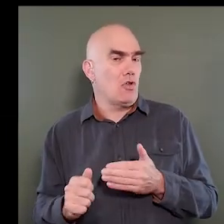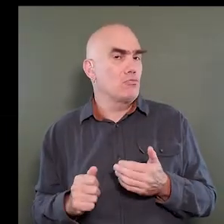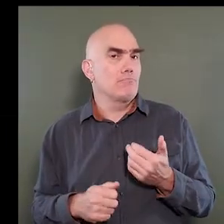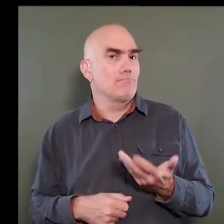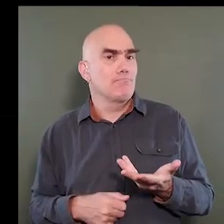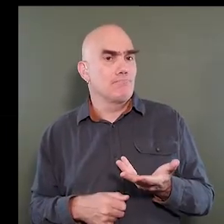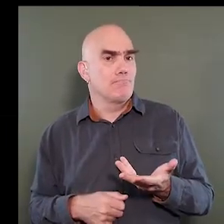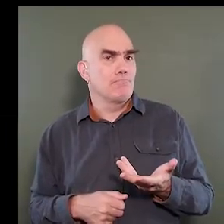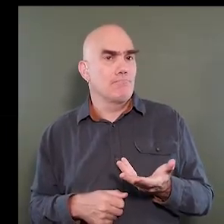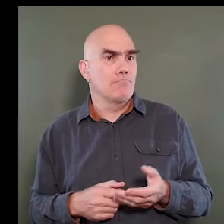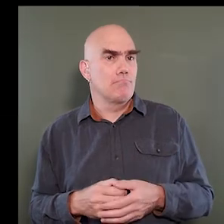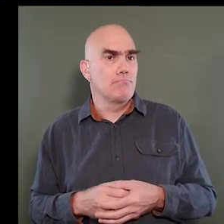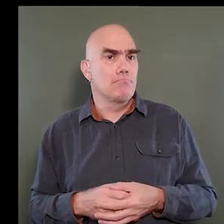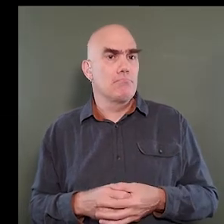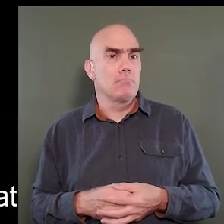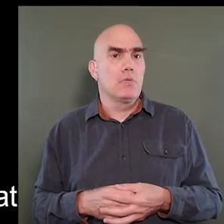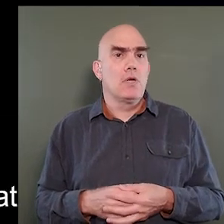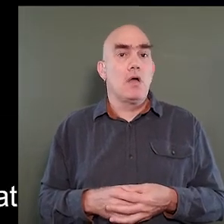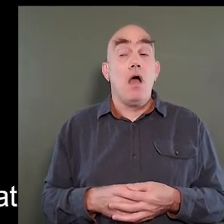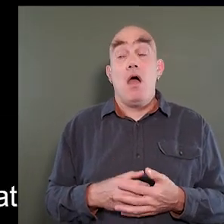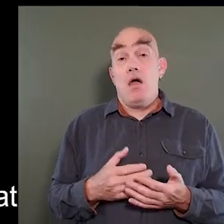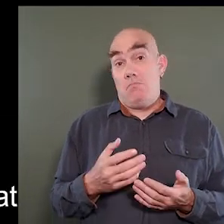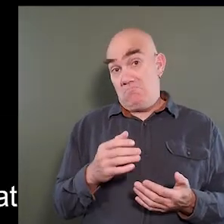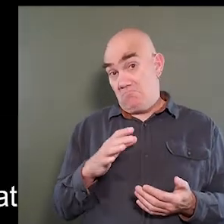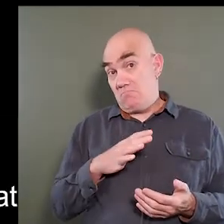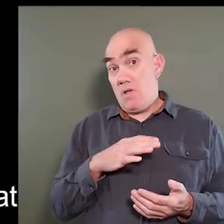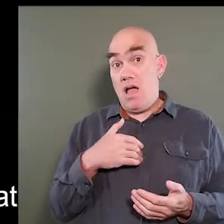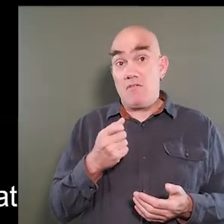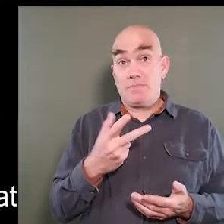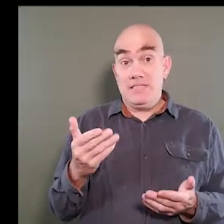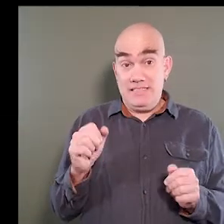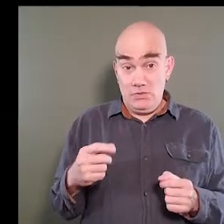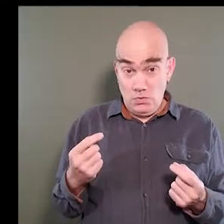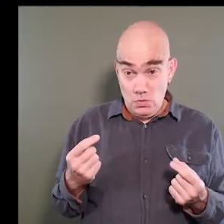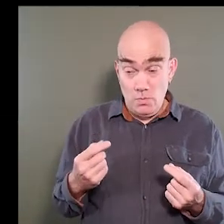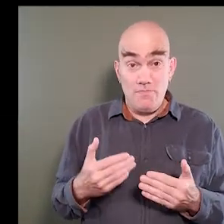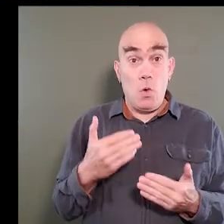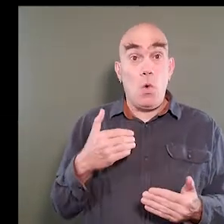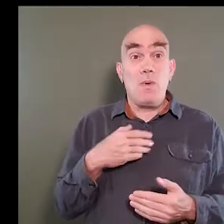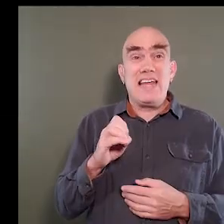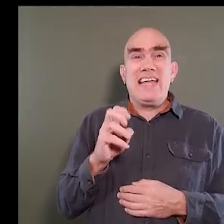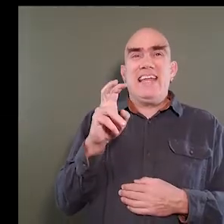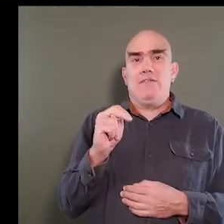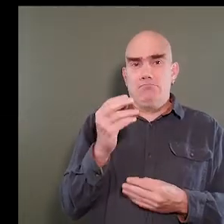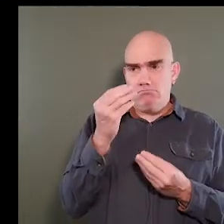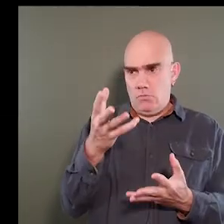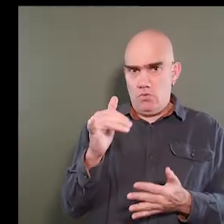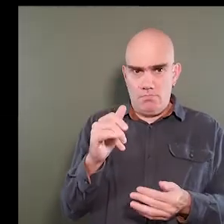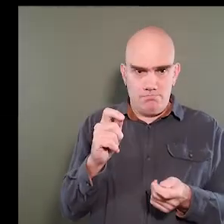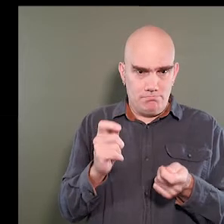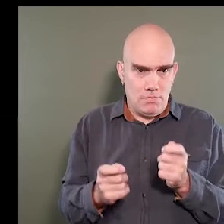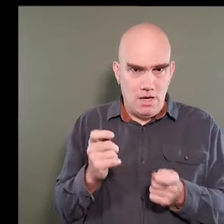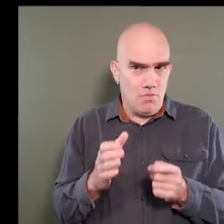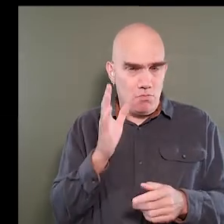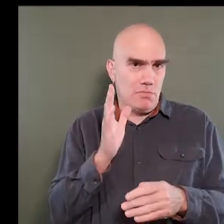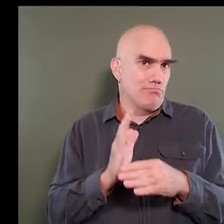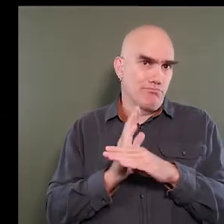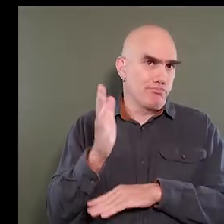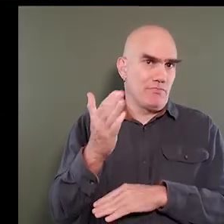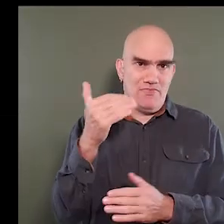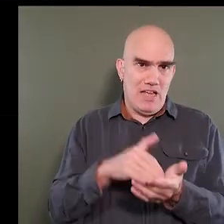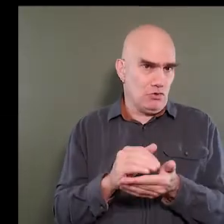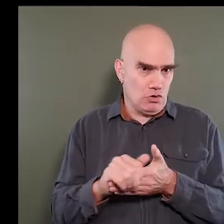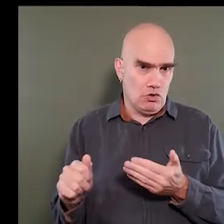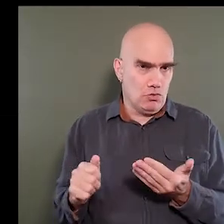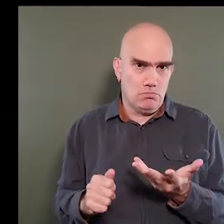,000? So there's a couple things that we do. Before we even tell you that the modification is going to go